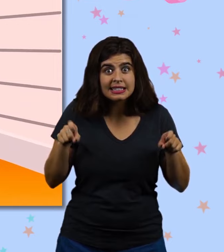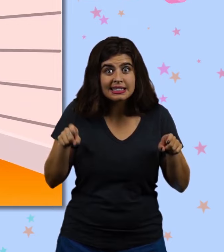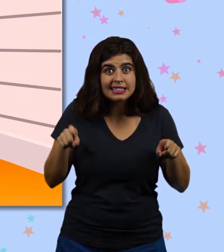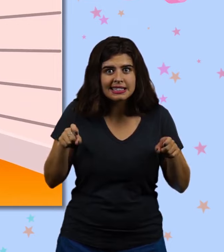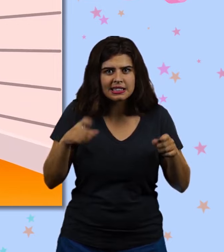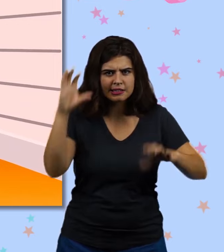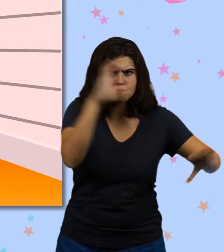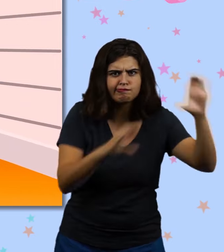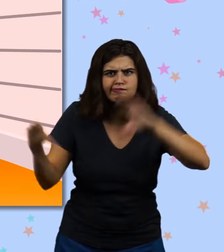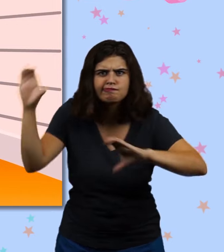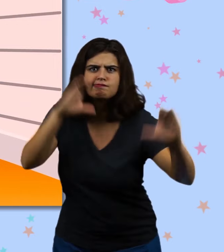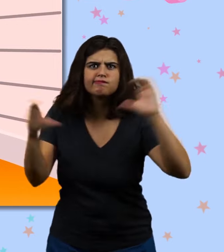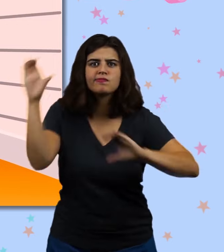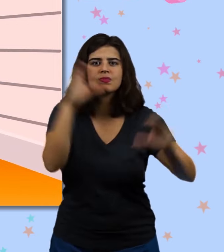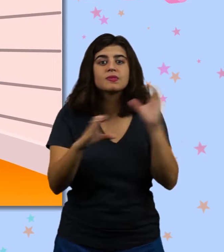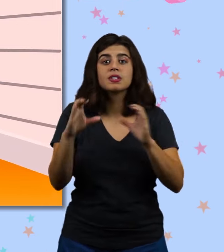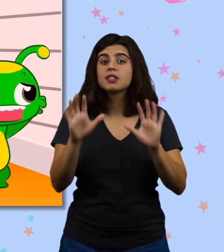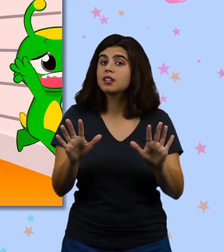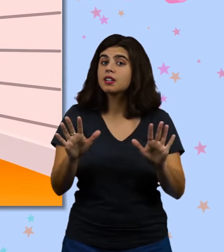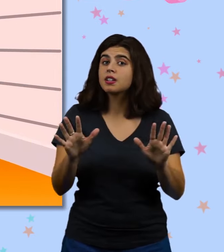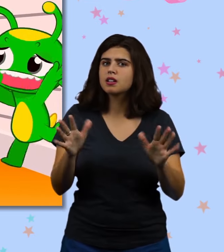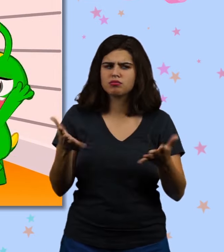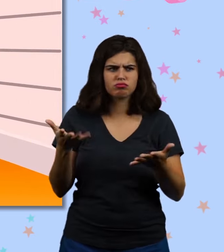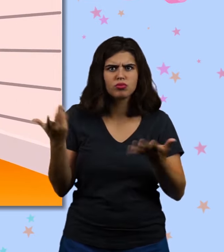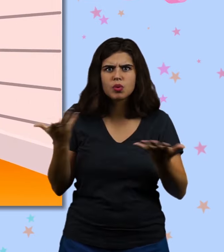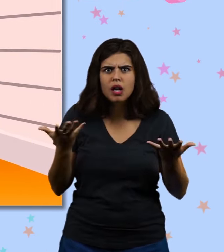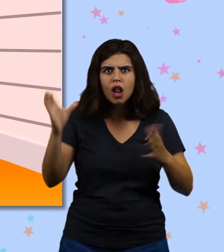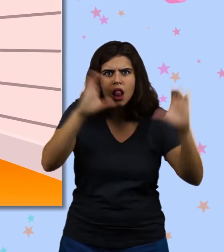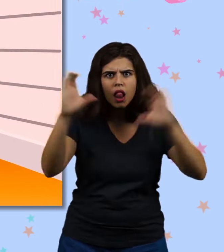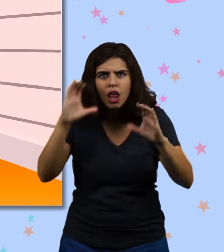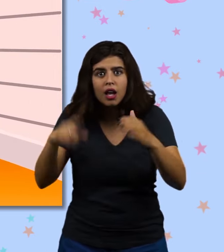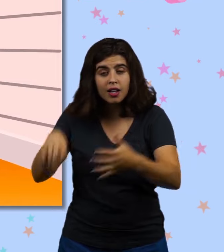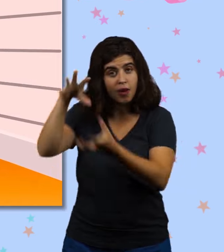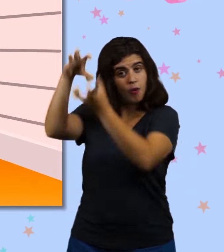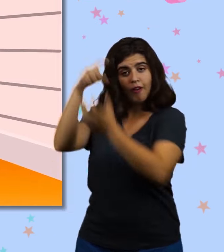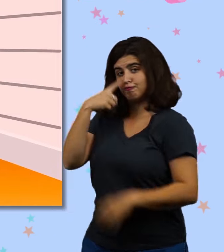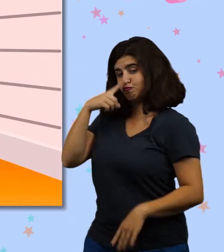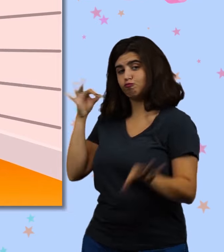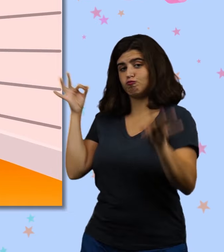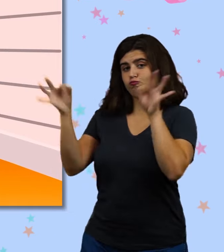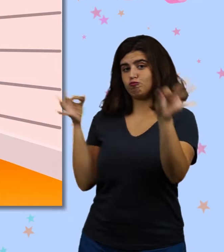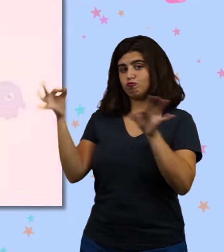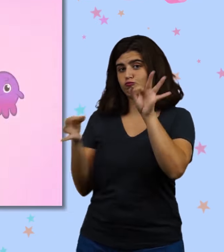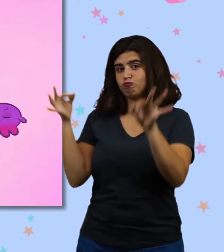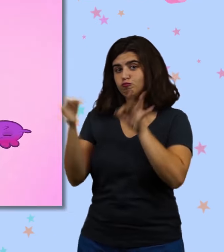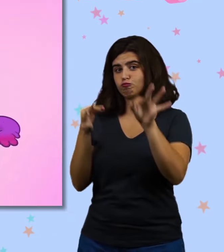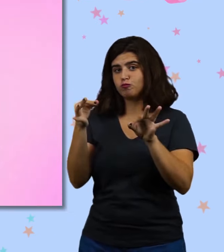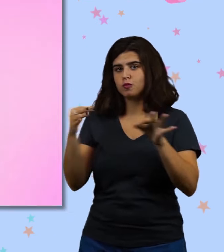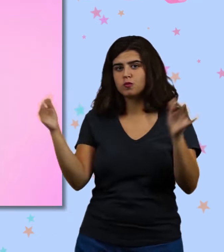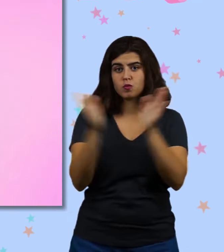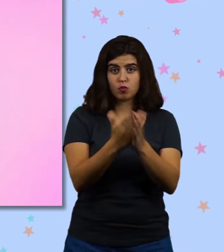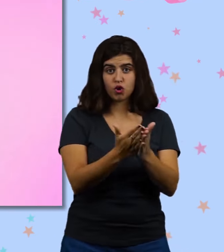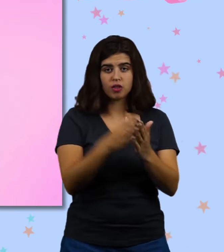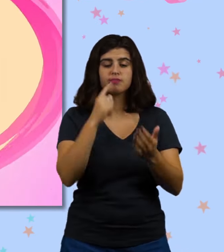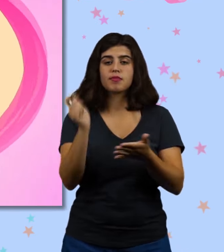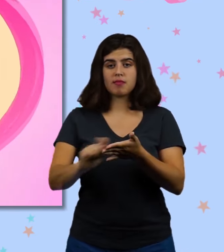Very good. Before we go looking like crazy, let's find out what we need. Pops, please help us. We'll need